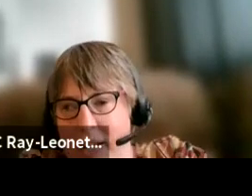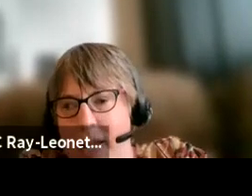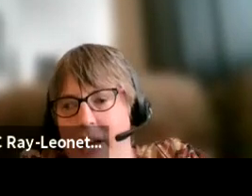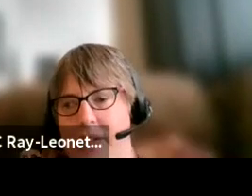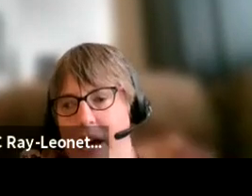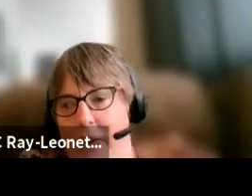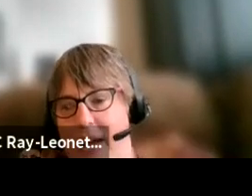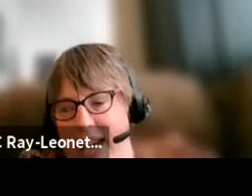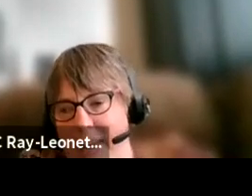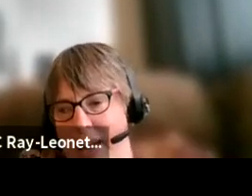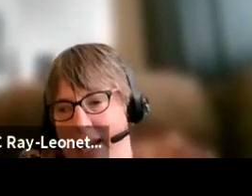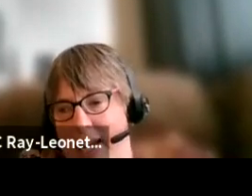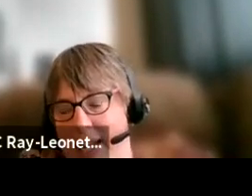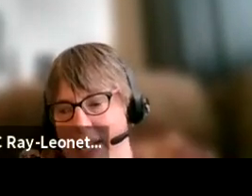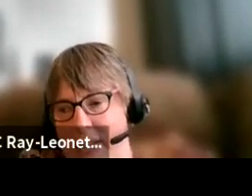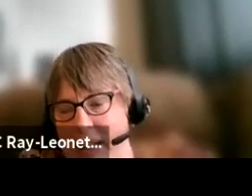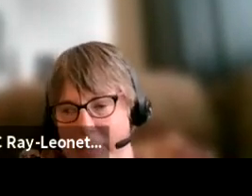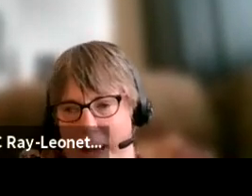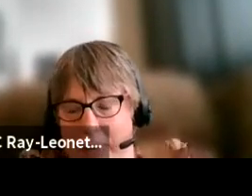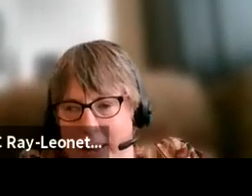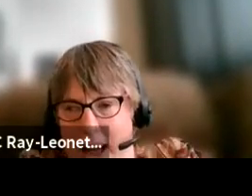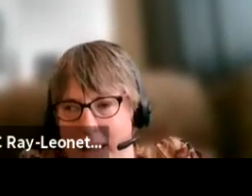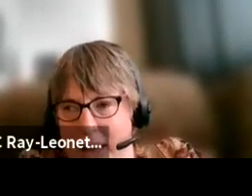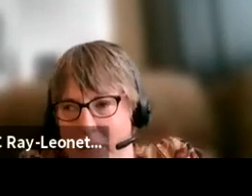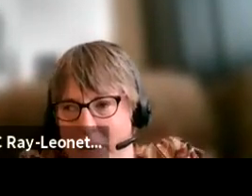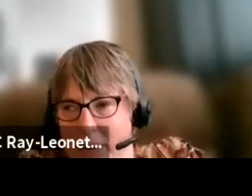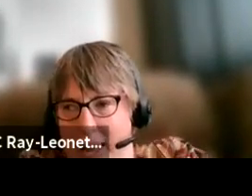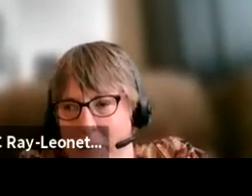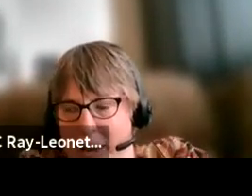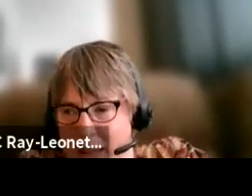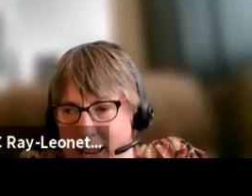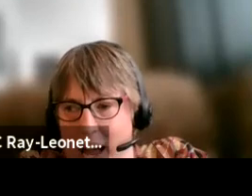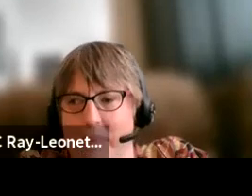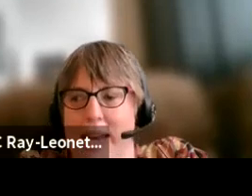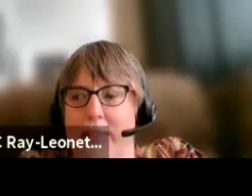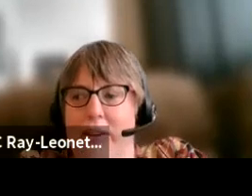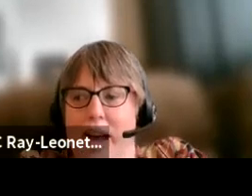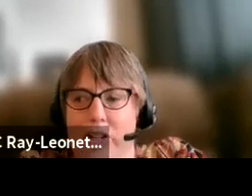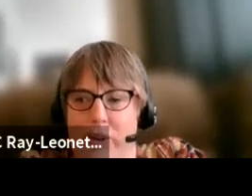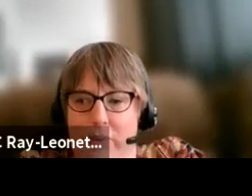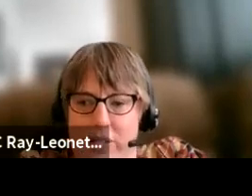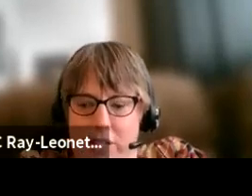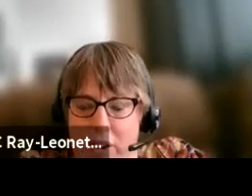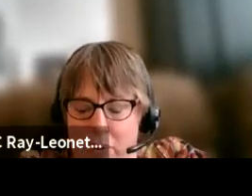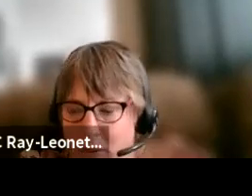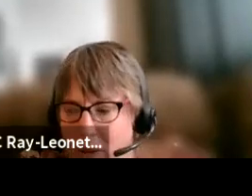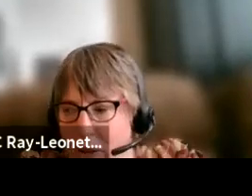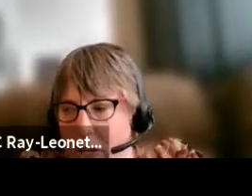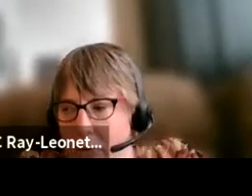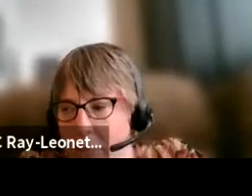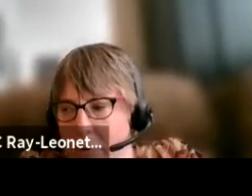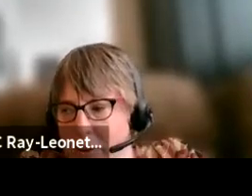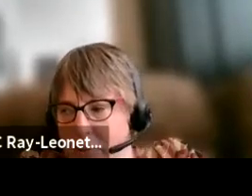offer, so if anybody needs to make public comment or they want to make comment and they're not sure what to do,